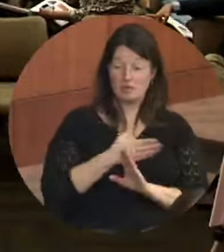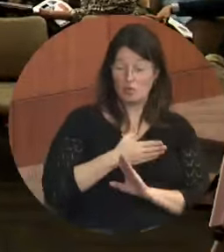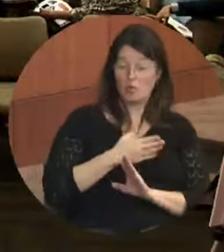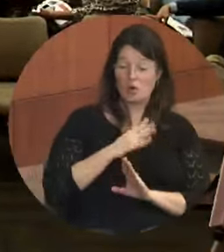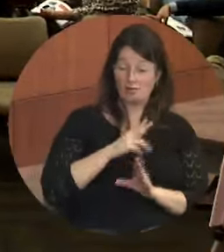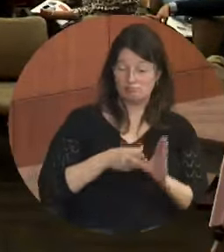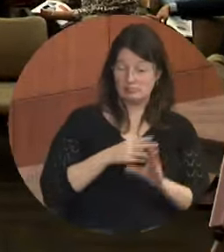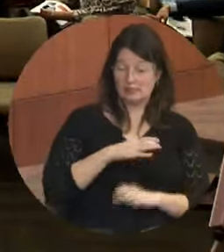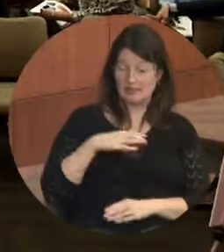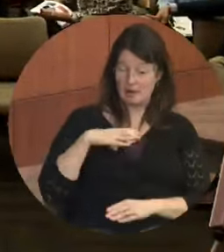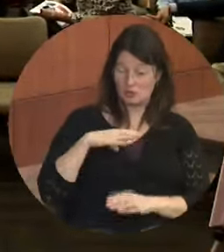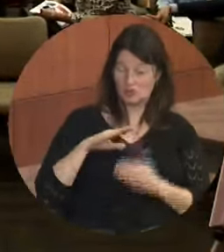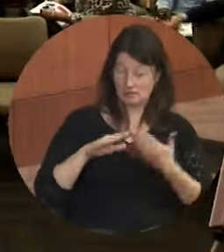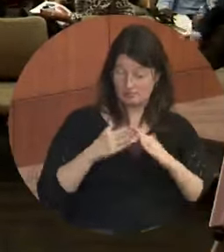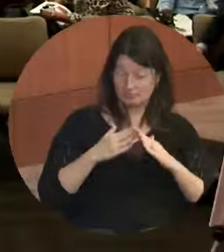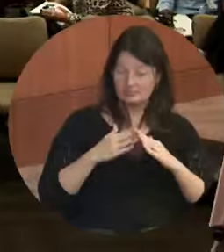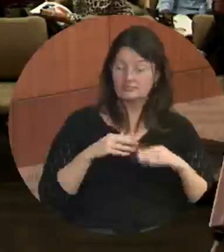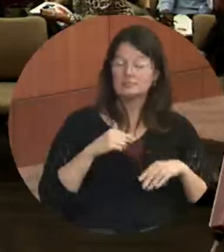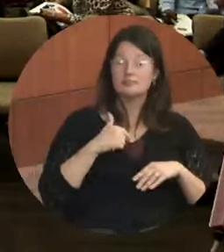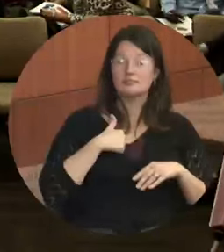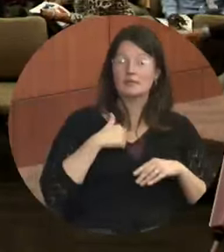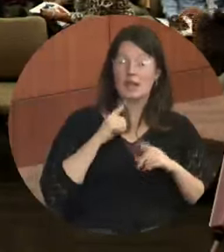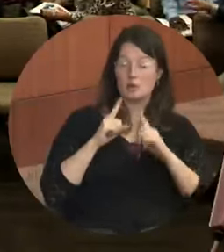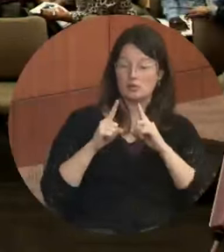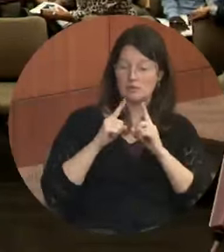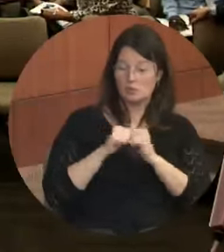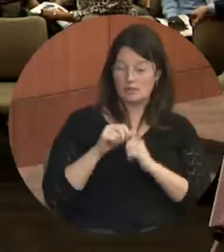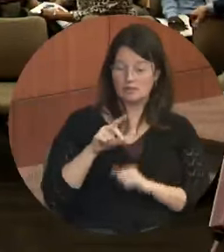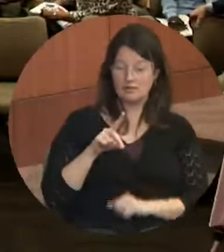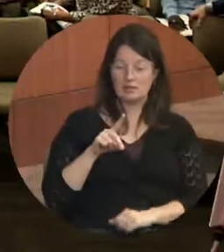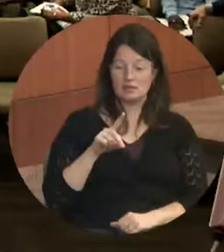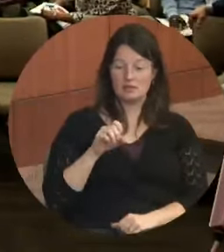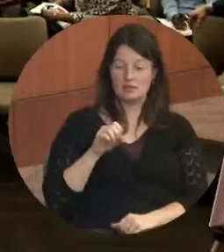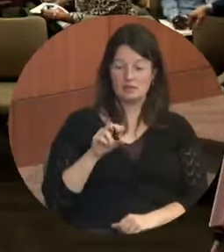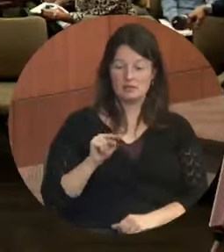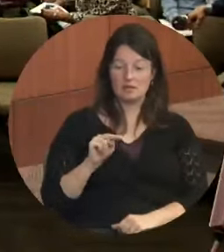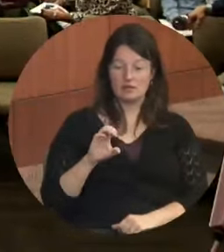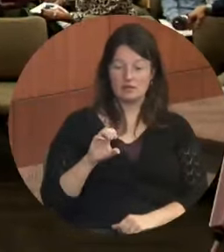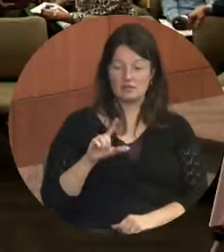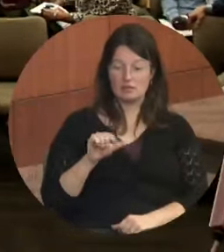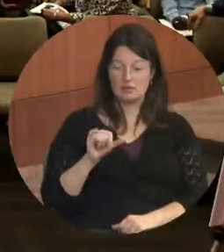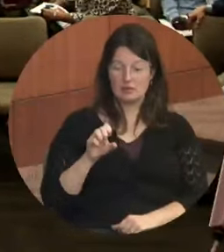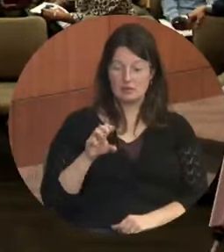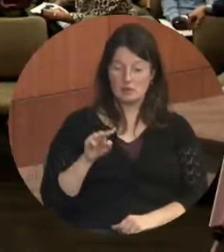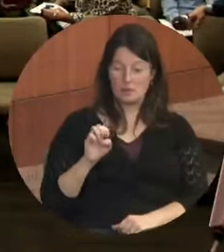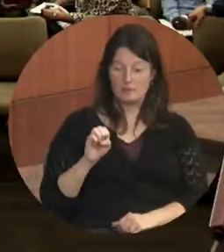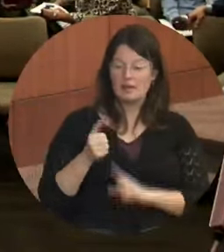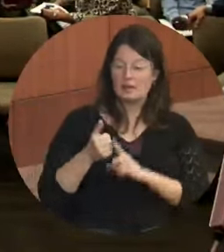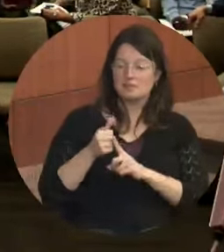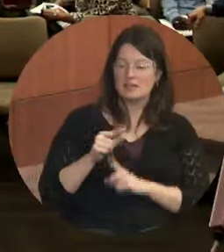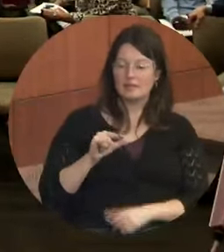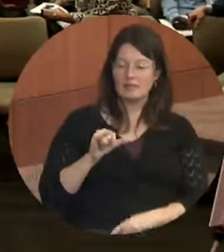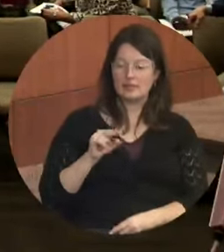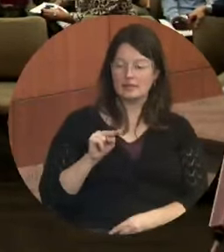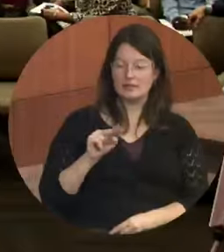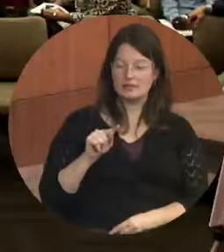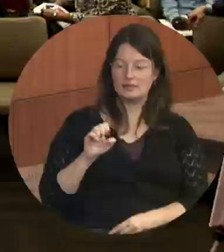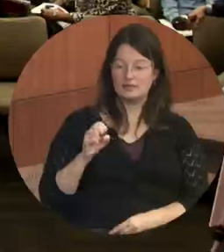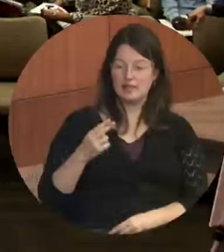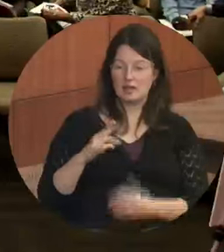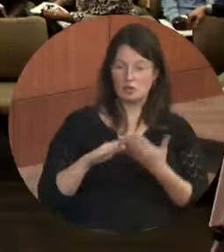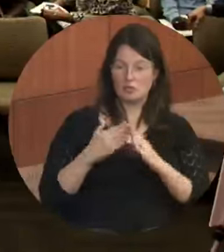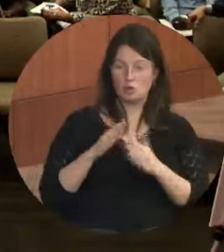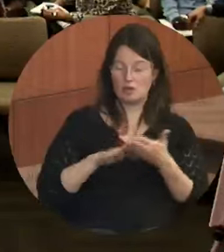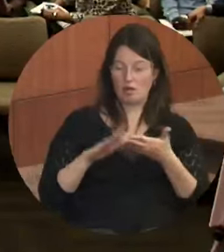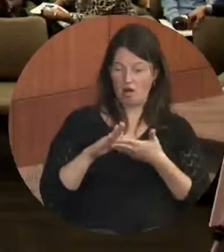had conversations with John Claycoe, the president of Lintec Wheaton College. He was interested in